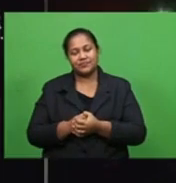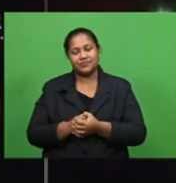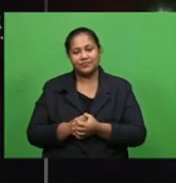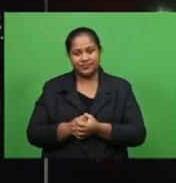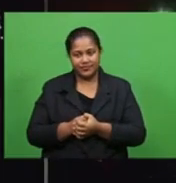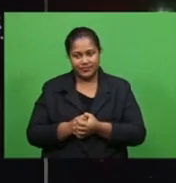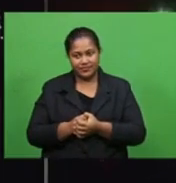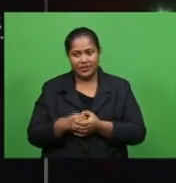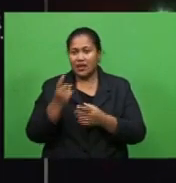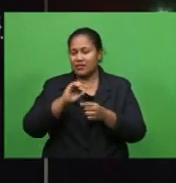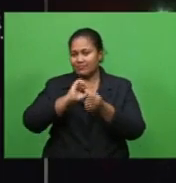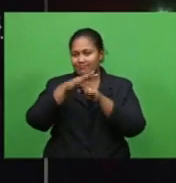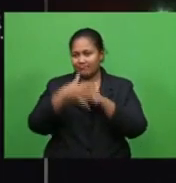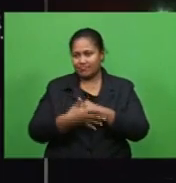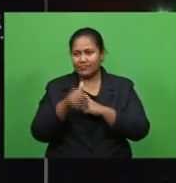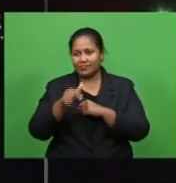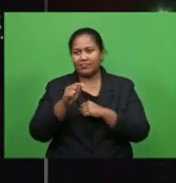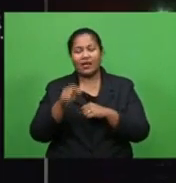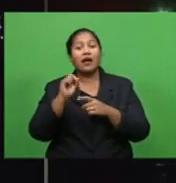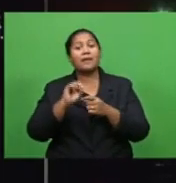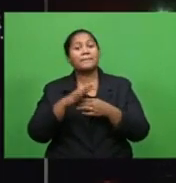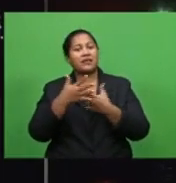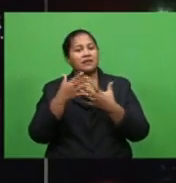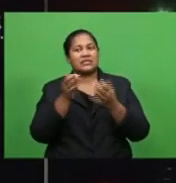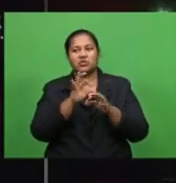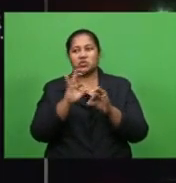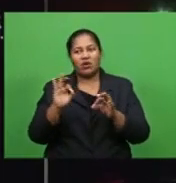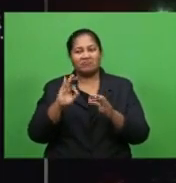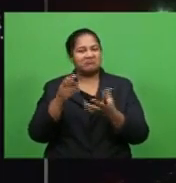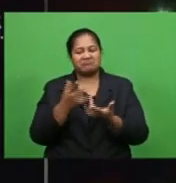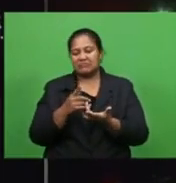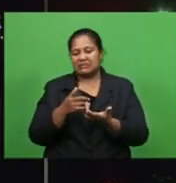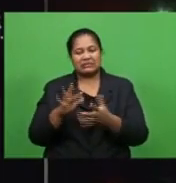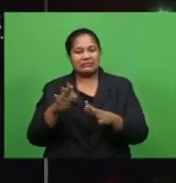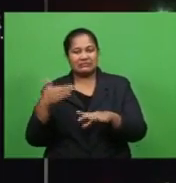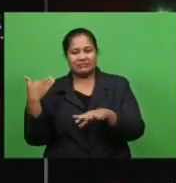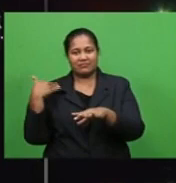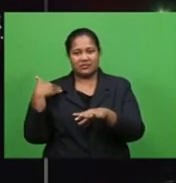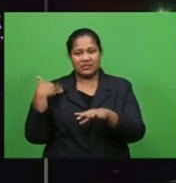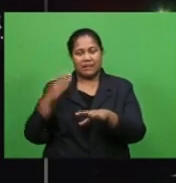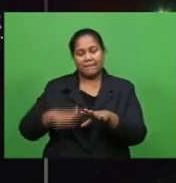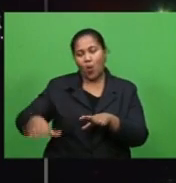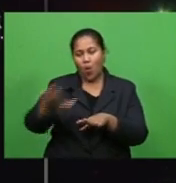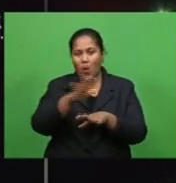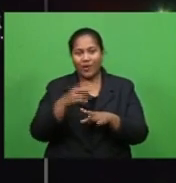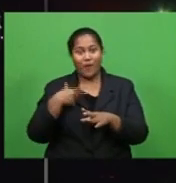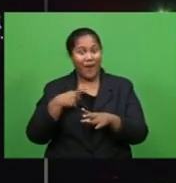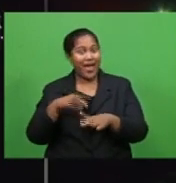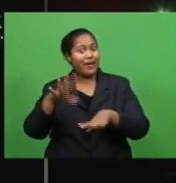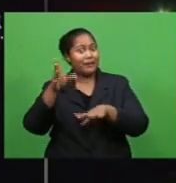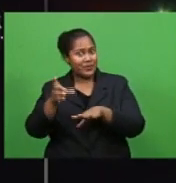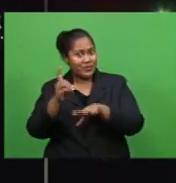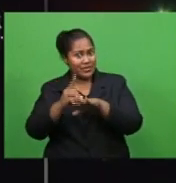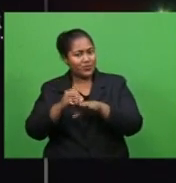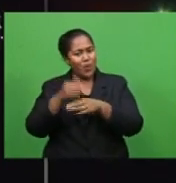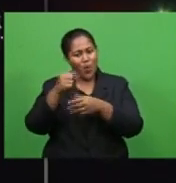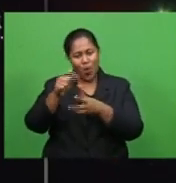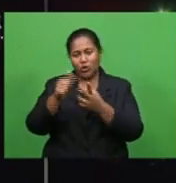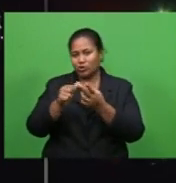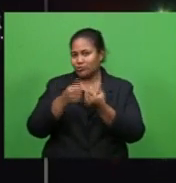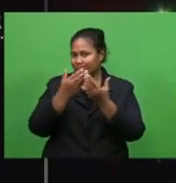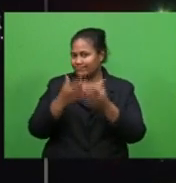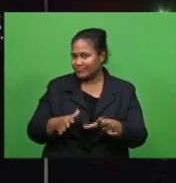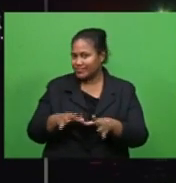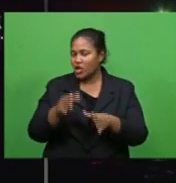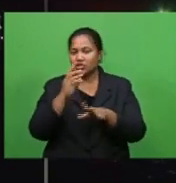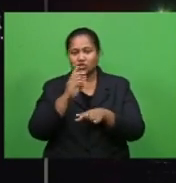The COVID-19 pandemic has not spared anyone as people living with disabilities are also losing their jobs. The